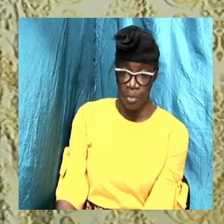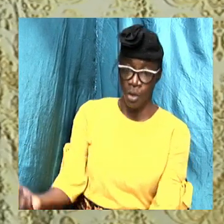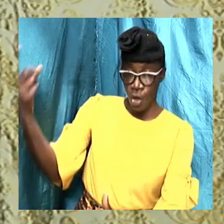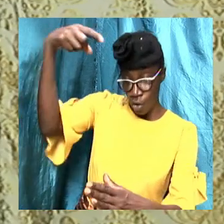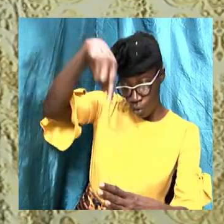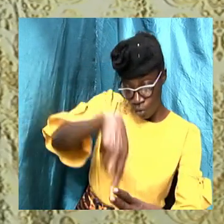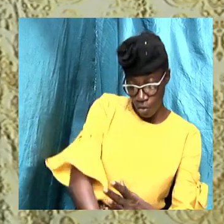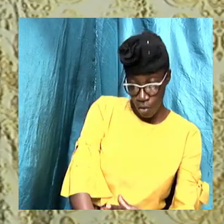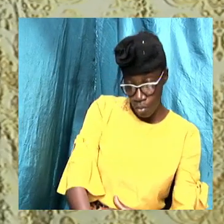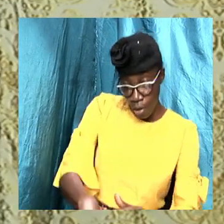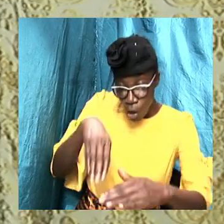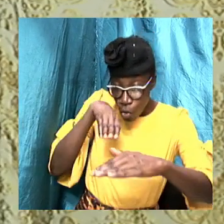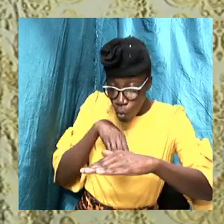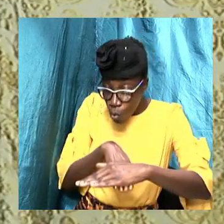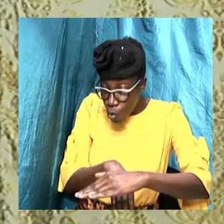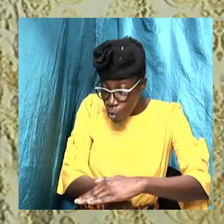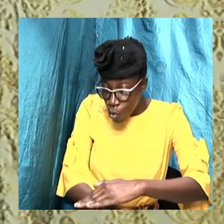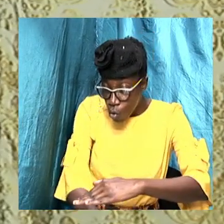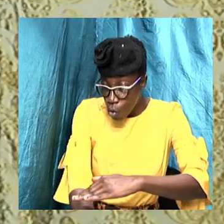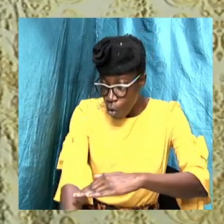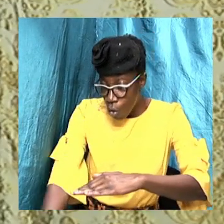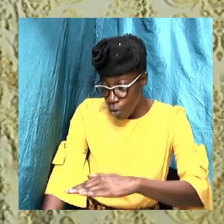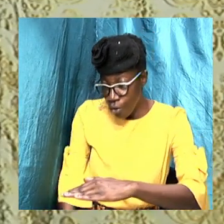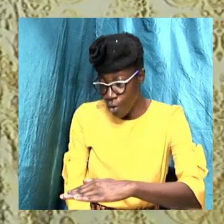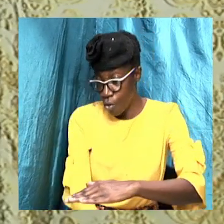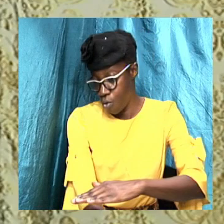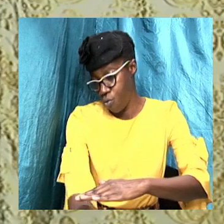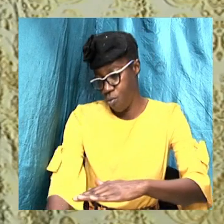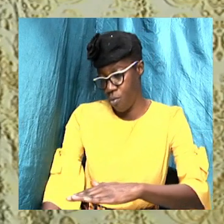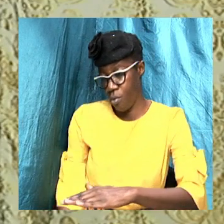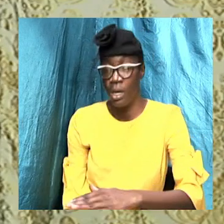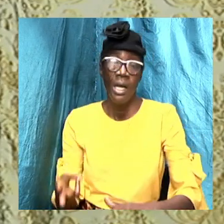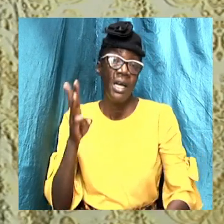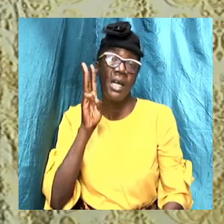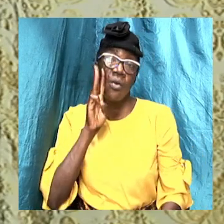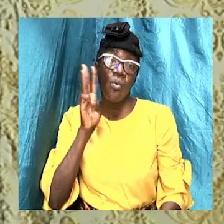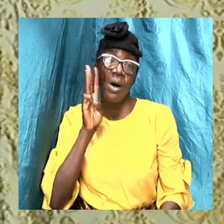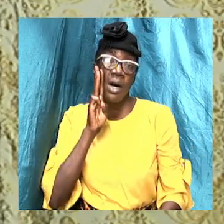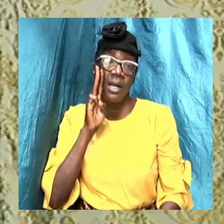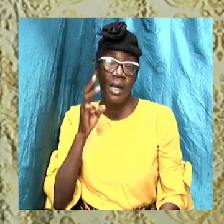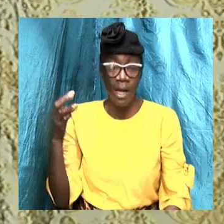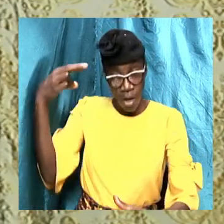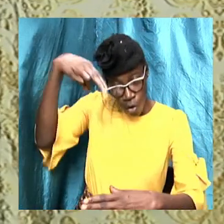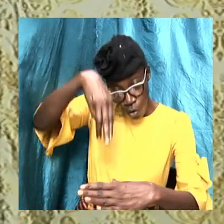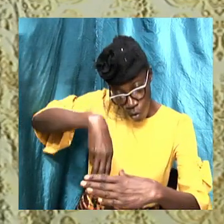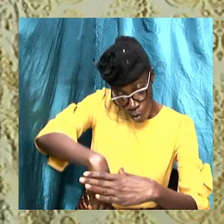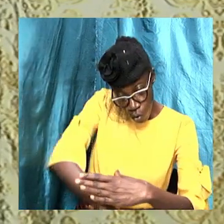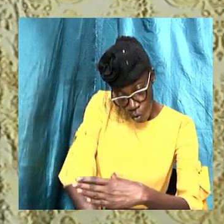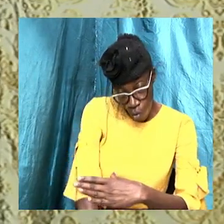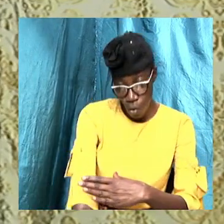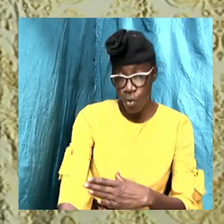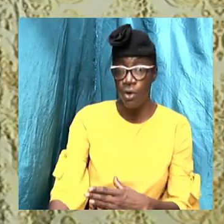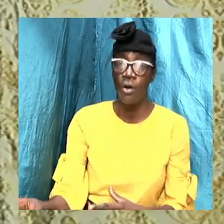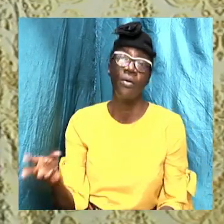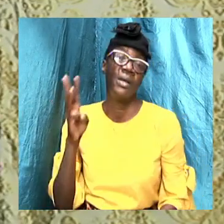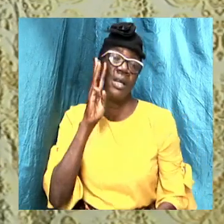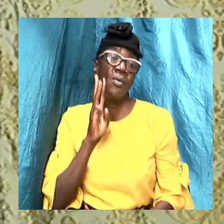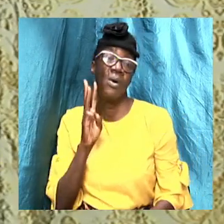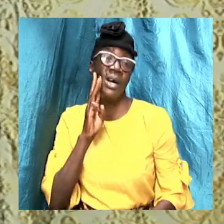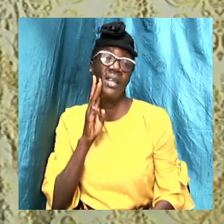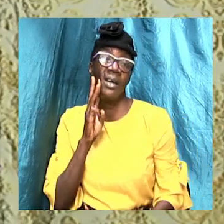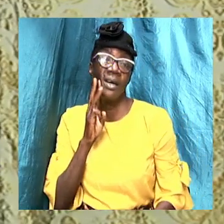to submerge in water or to immerse in water therefore